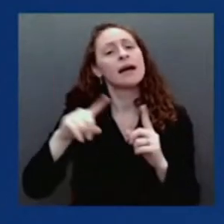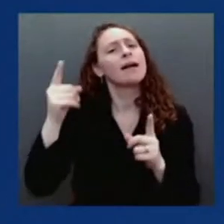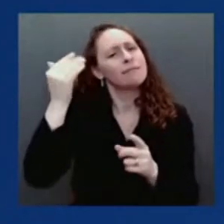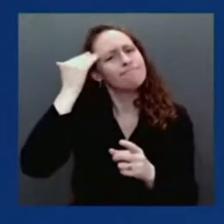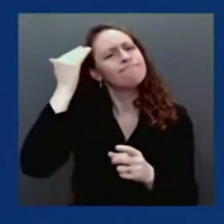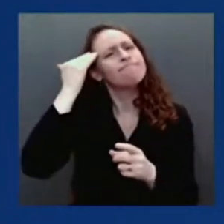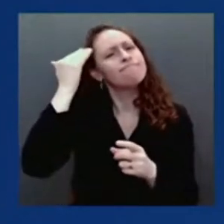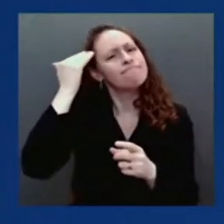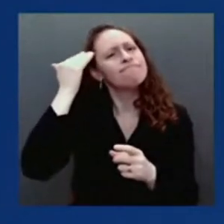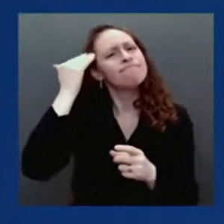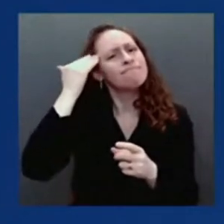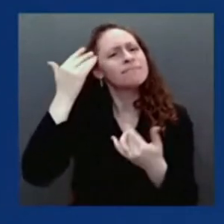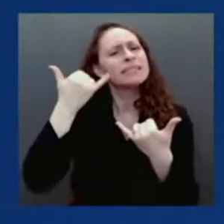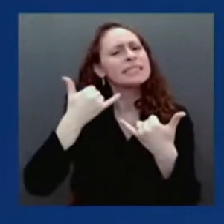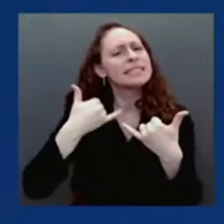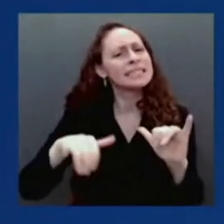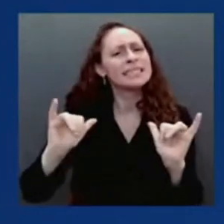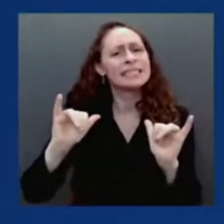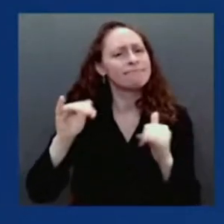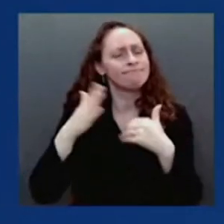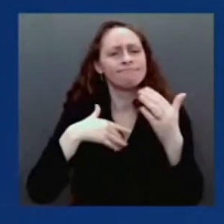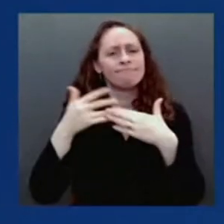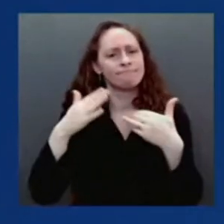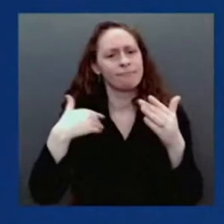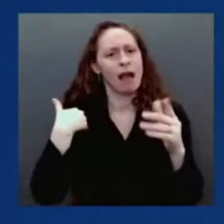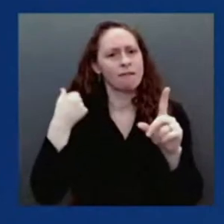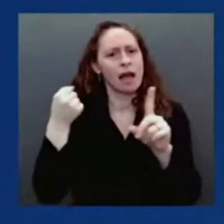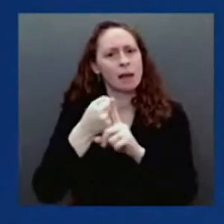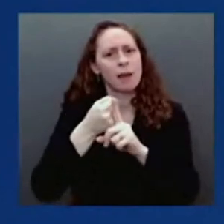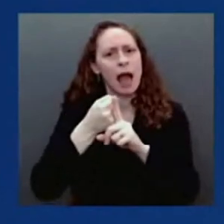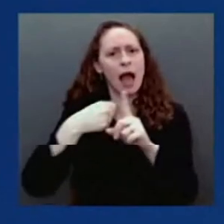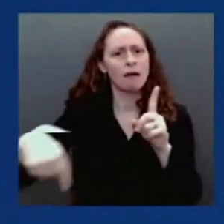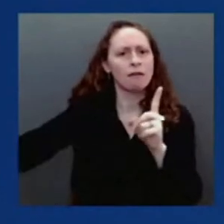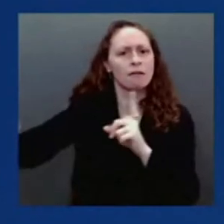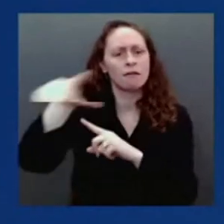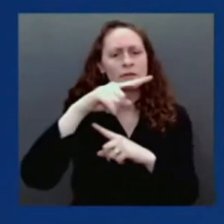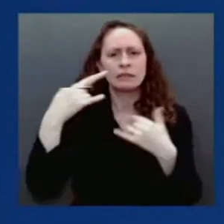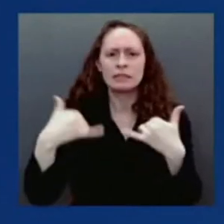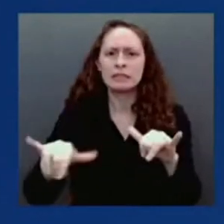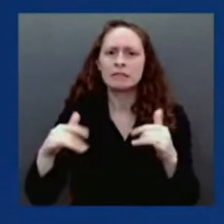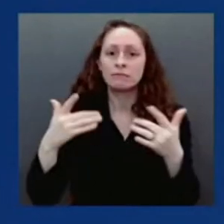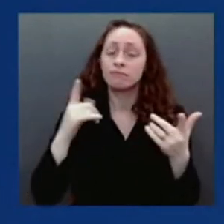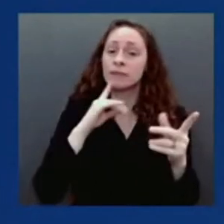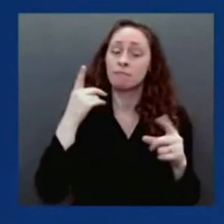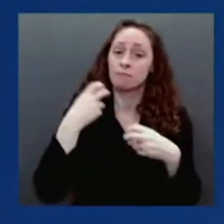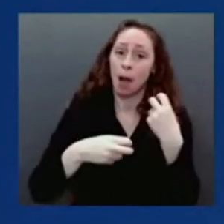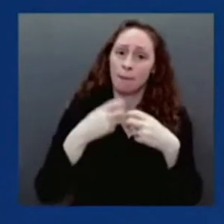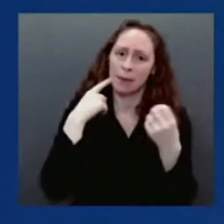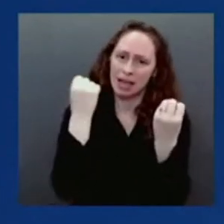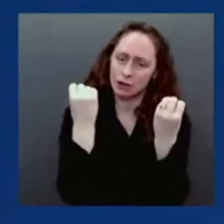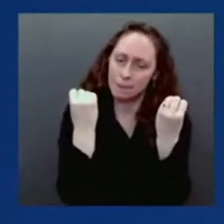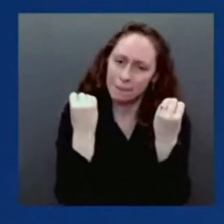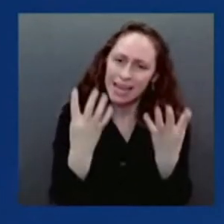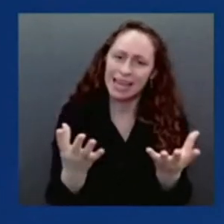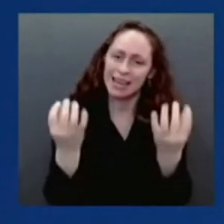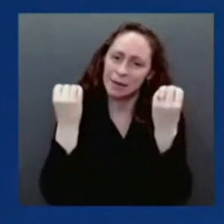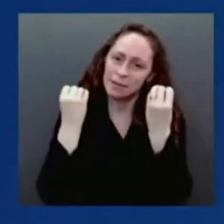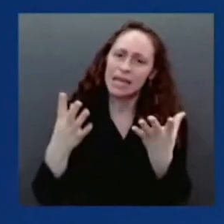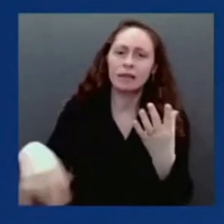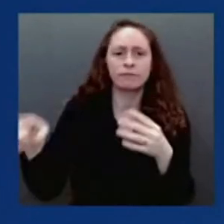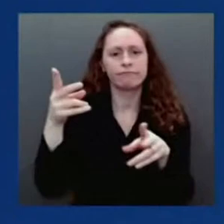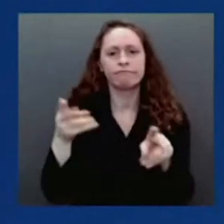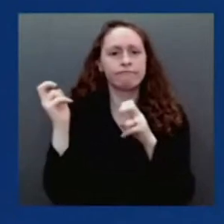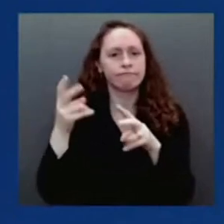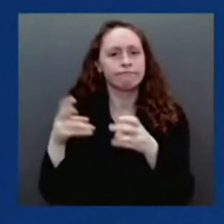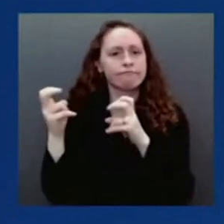Hospitalizations have rapidly increased in a short amount of time, putting a strain on many local health systems. Importantly,